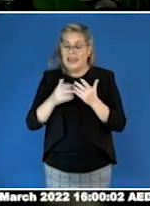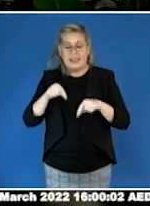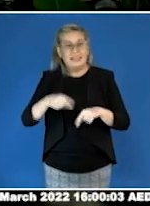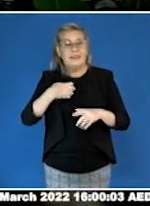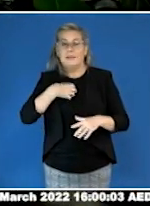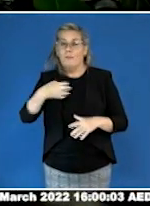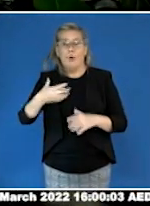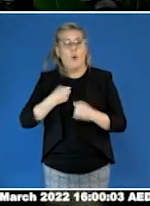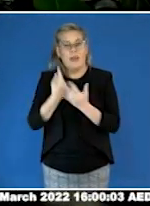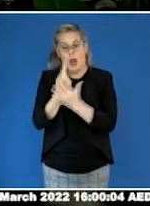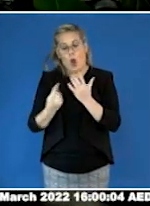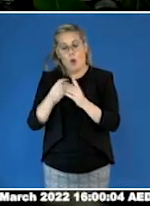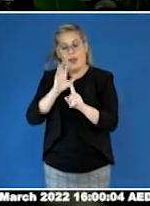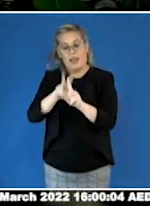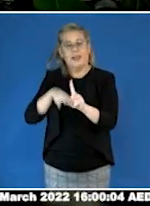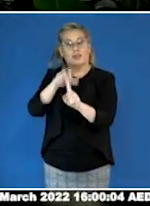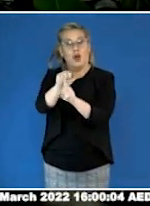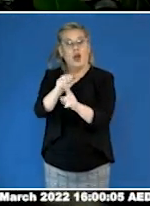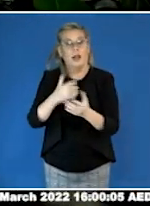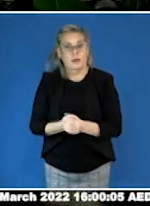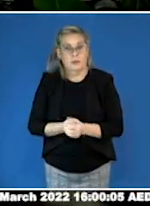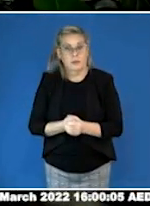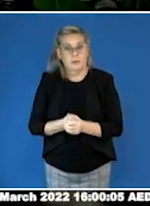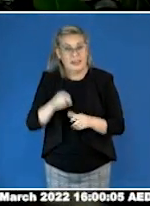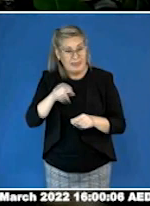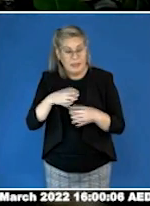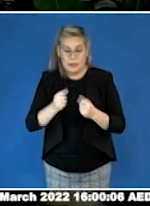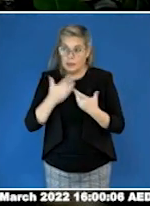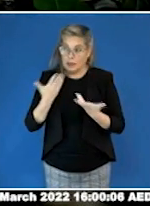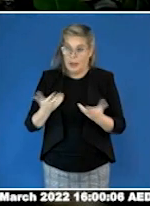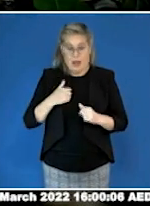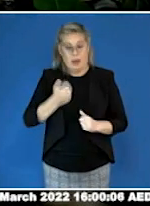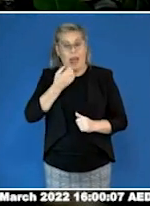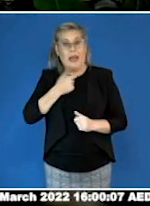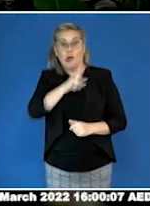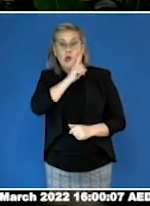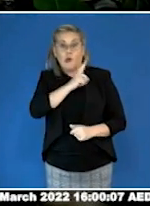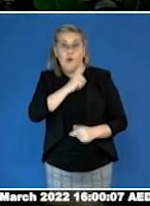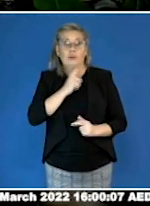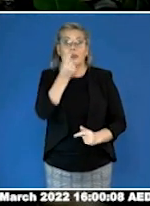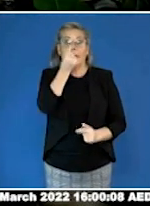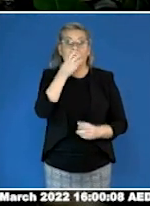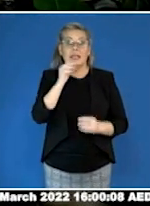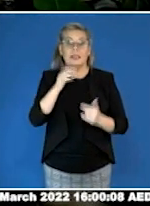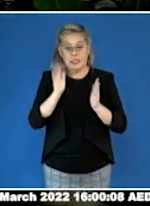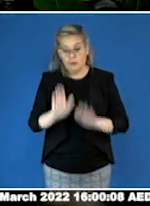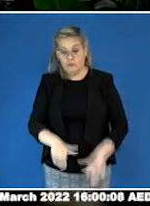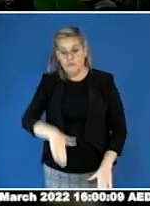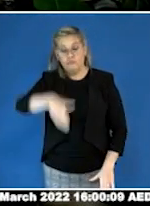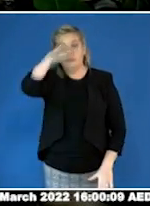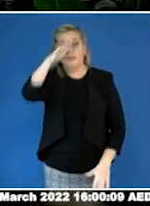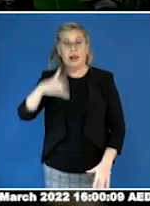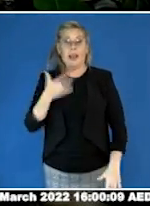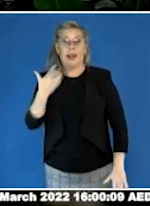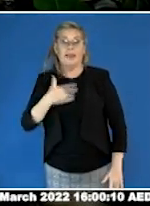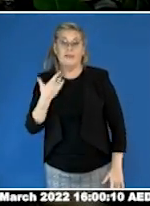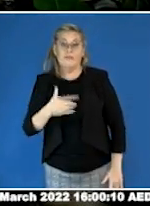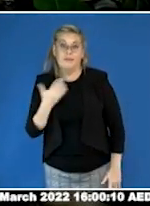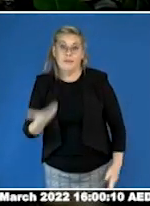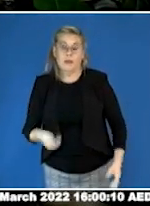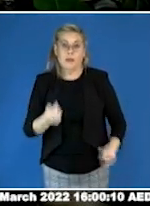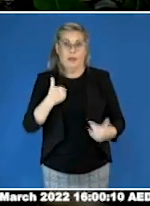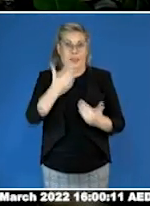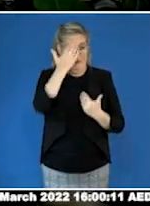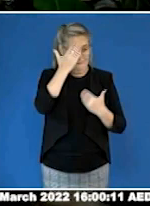including economic disadvantage, inequality in healthcare, especially in the realm of mental health, restricted